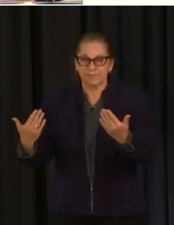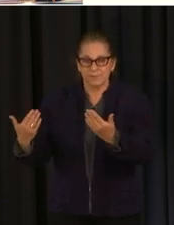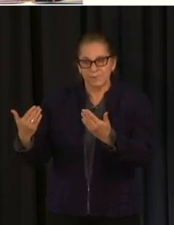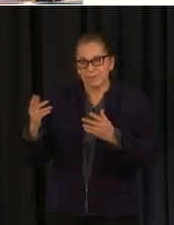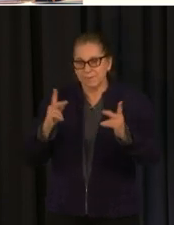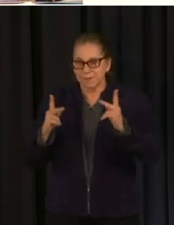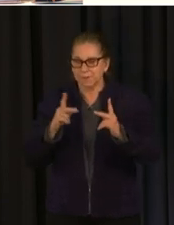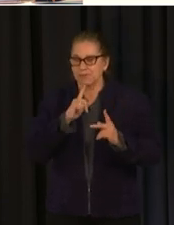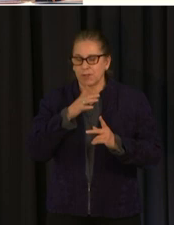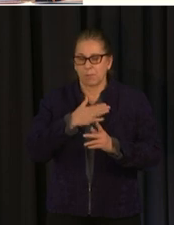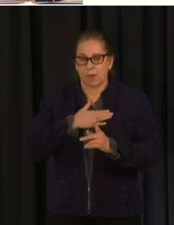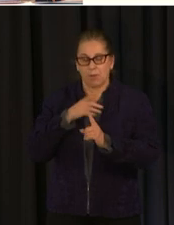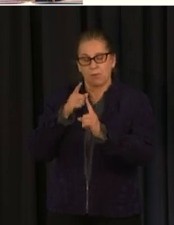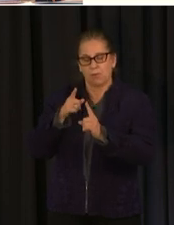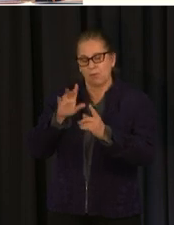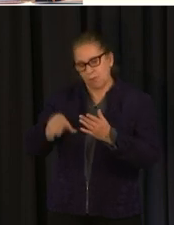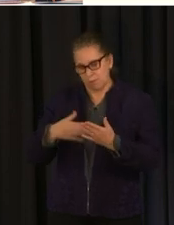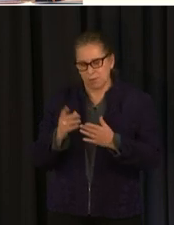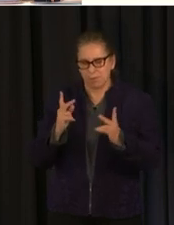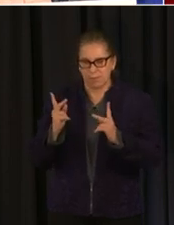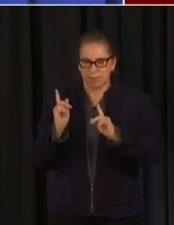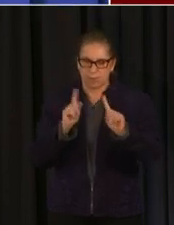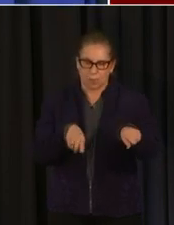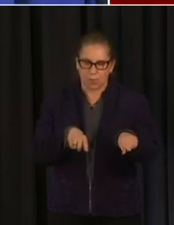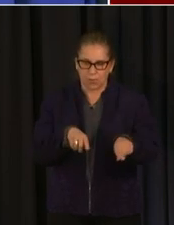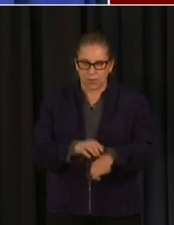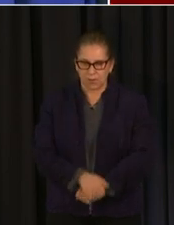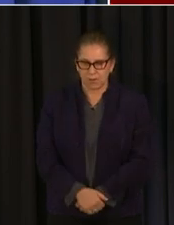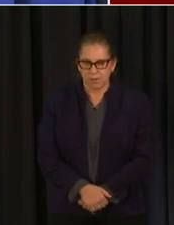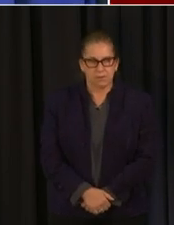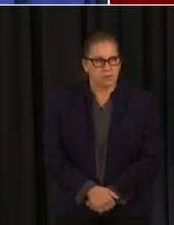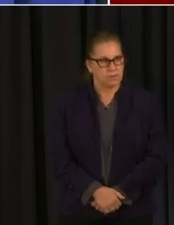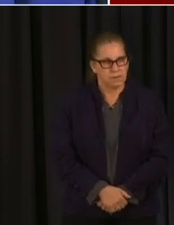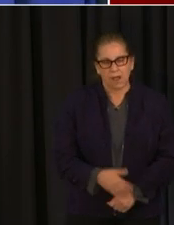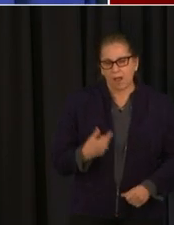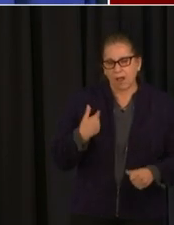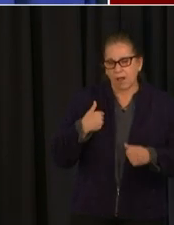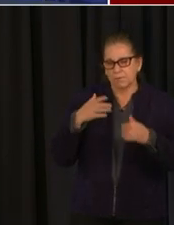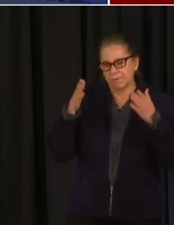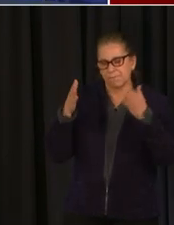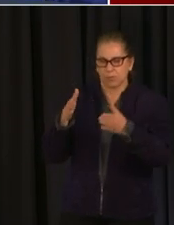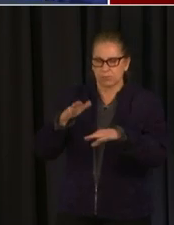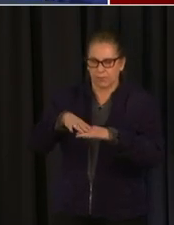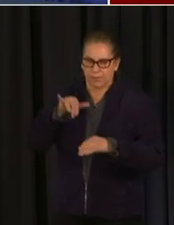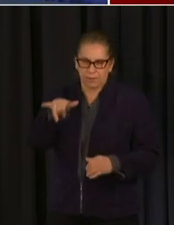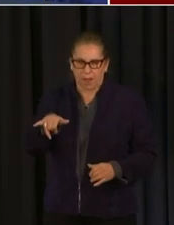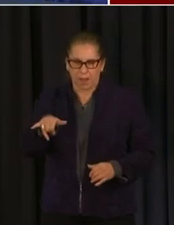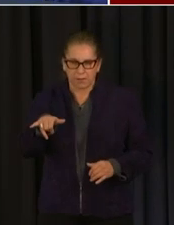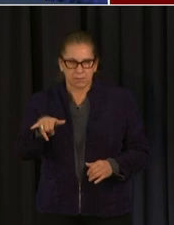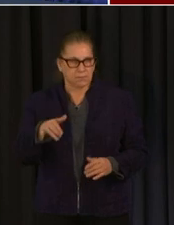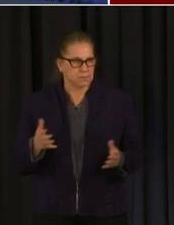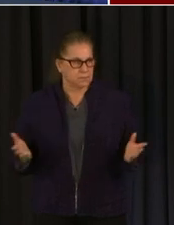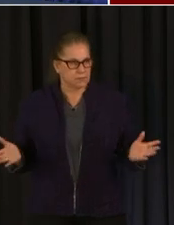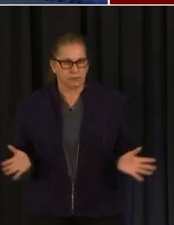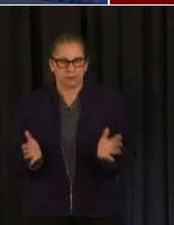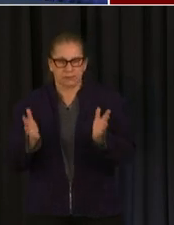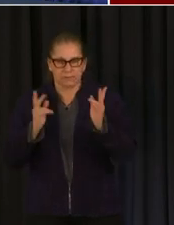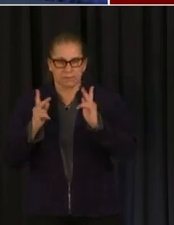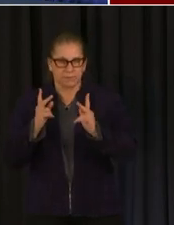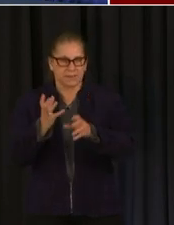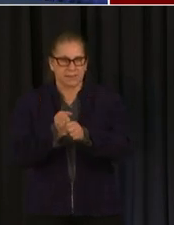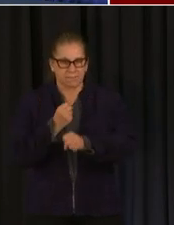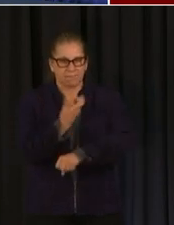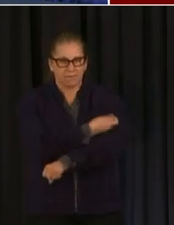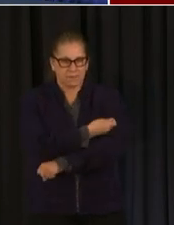so we we will continue to focus as i mentioned on getting people who haven't been vaccinated yet